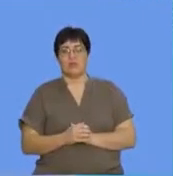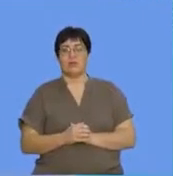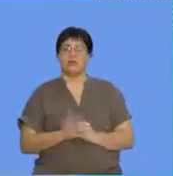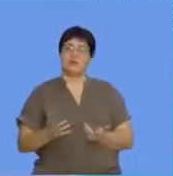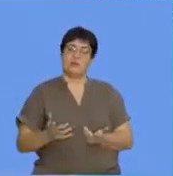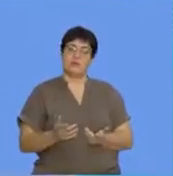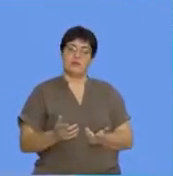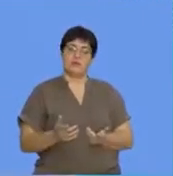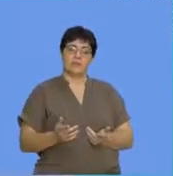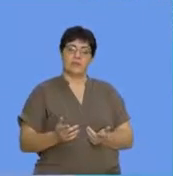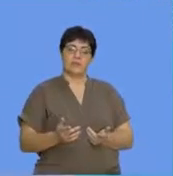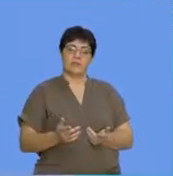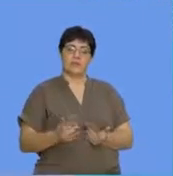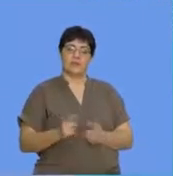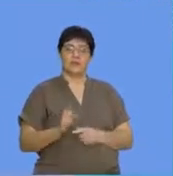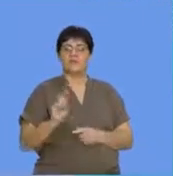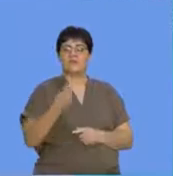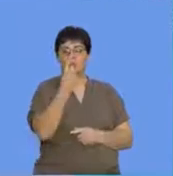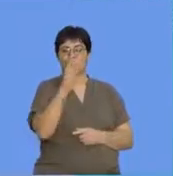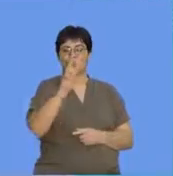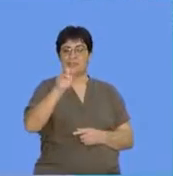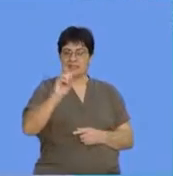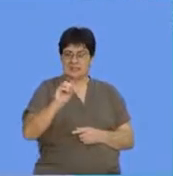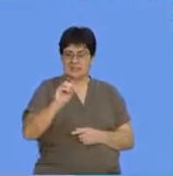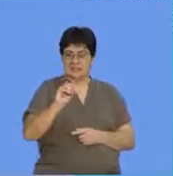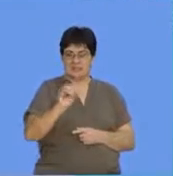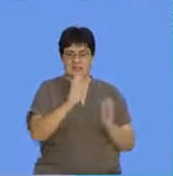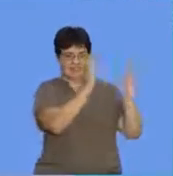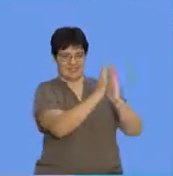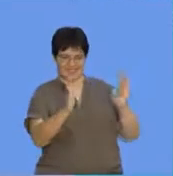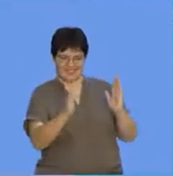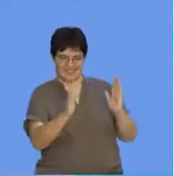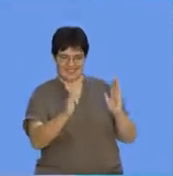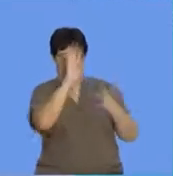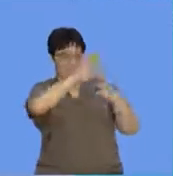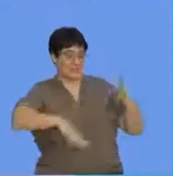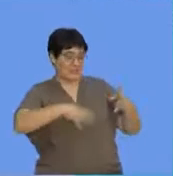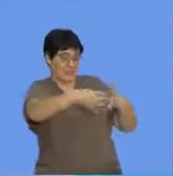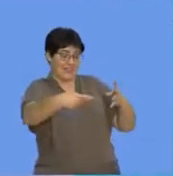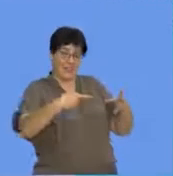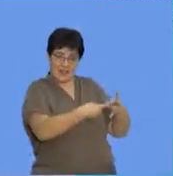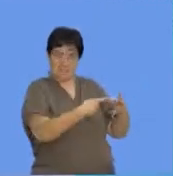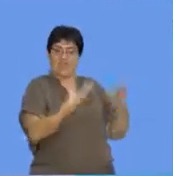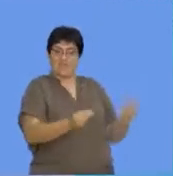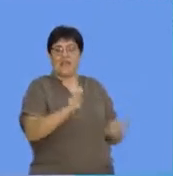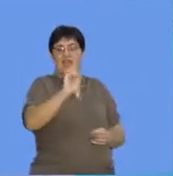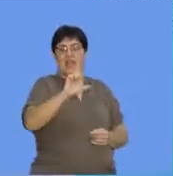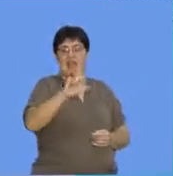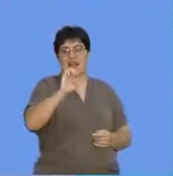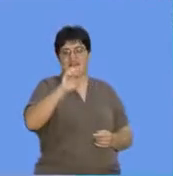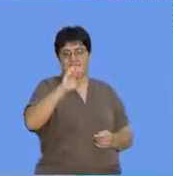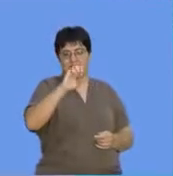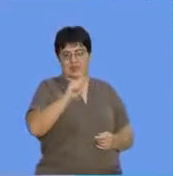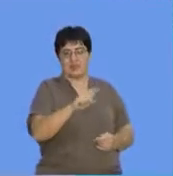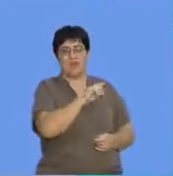the first 20 elements. So whatever is in the periodic table, it is an element because we refer to it